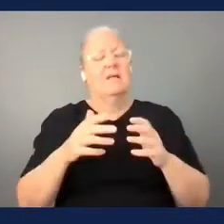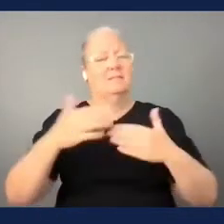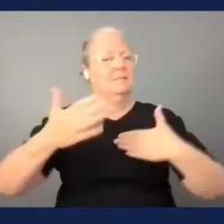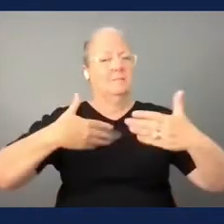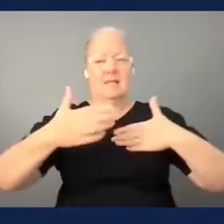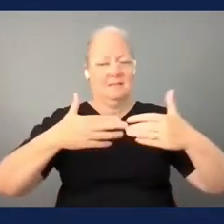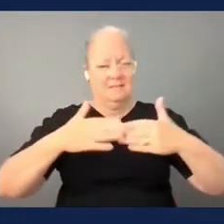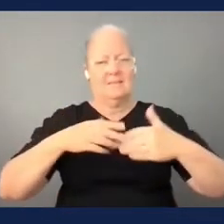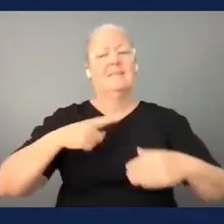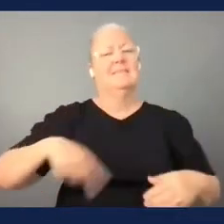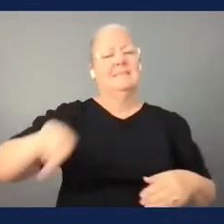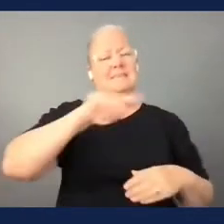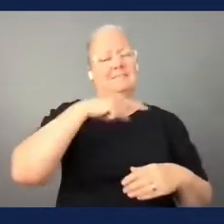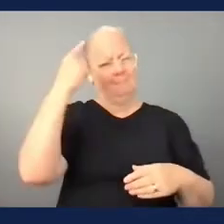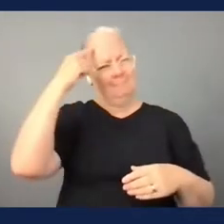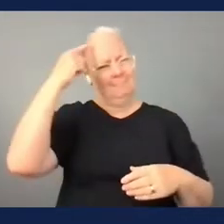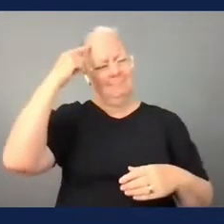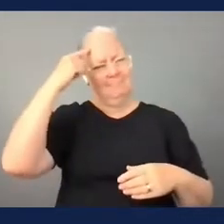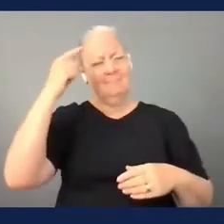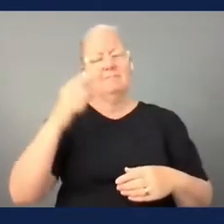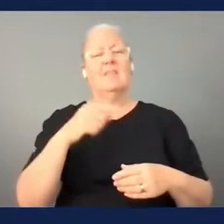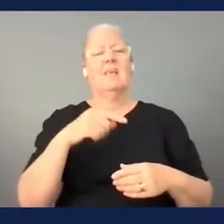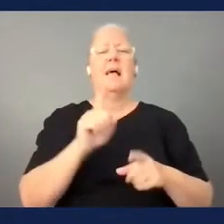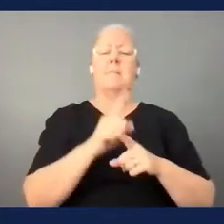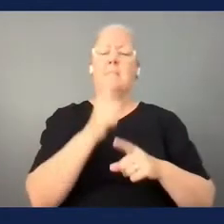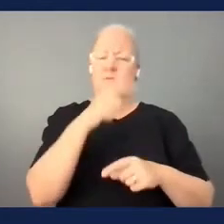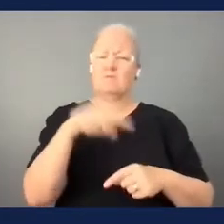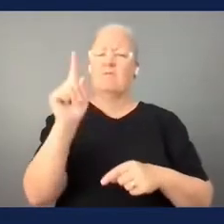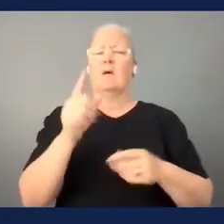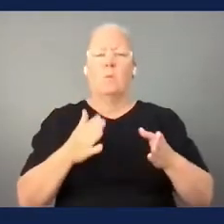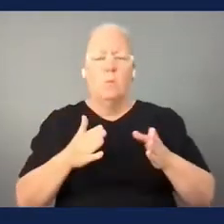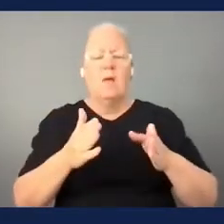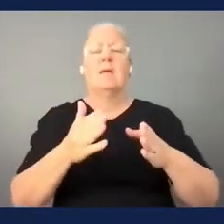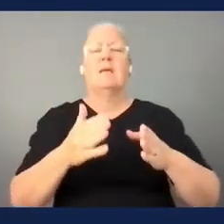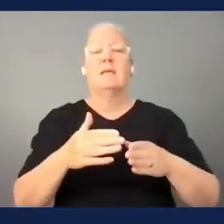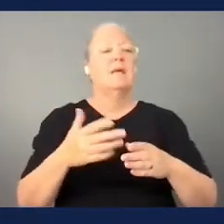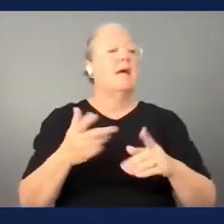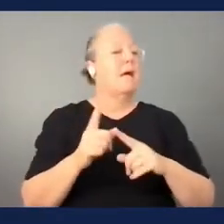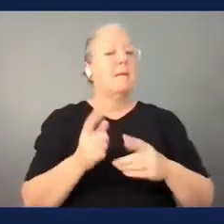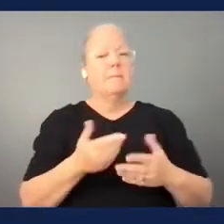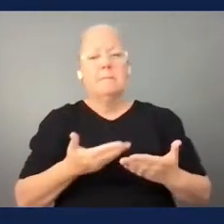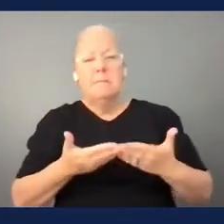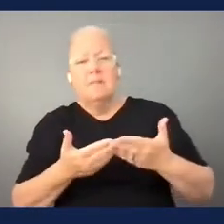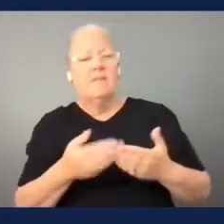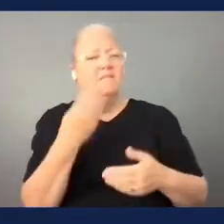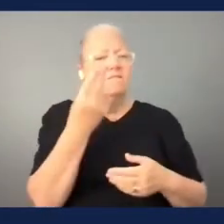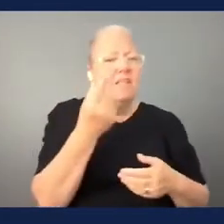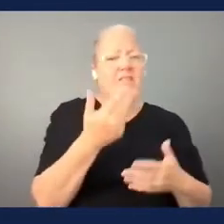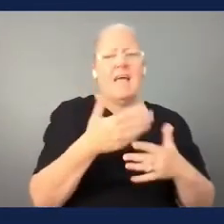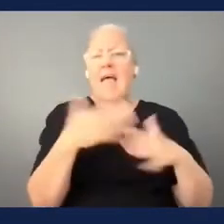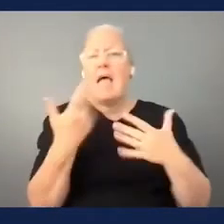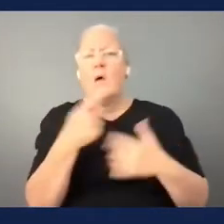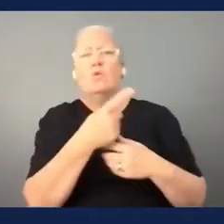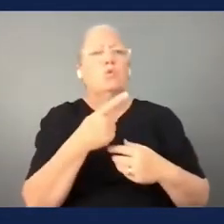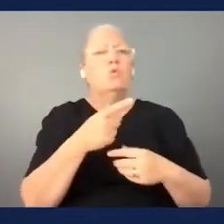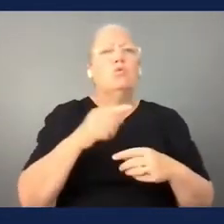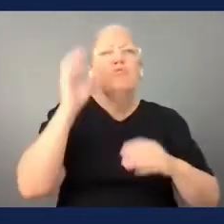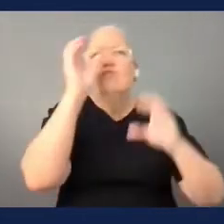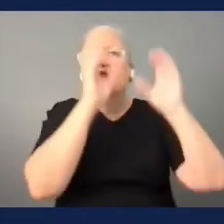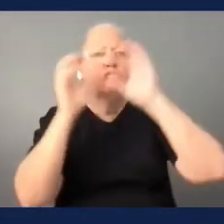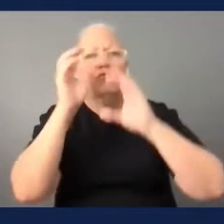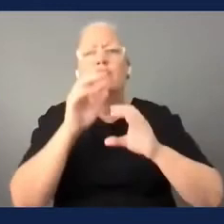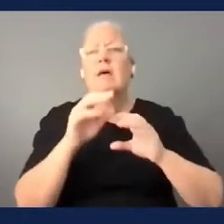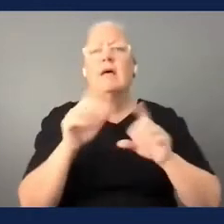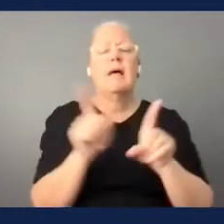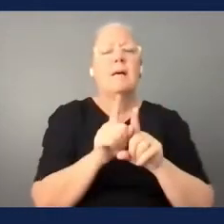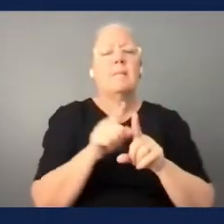the right approach in certain country help them to get funds how to identify players how to promote wealth and like we believe by working